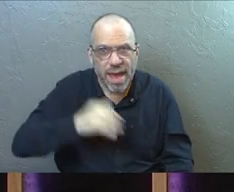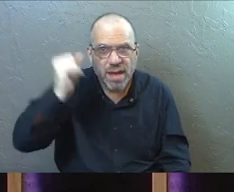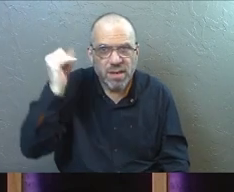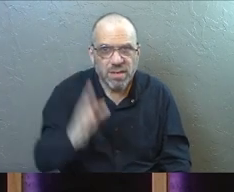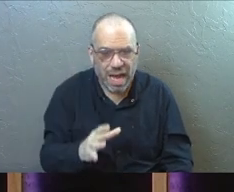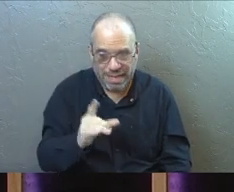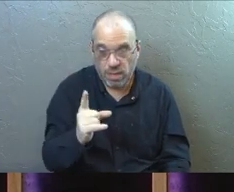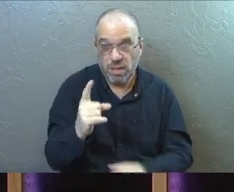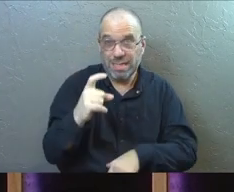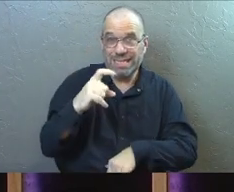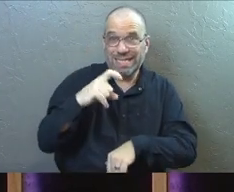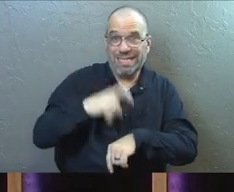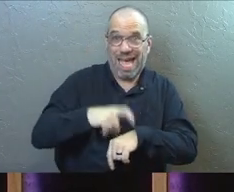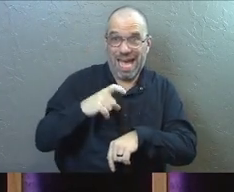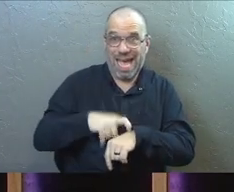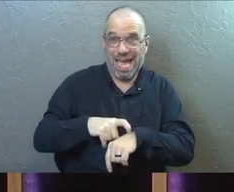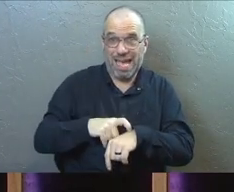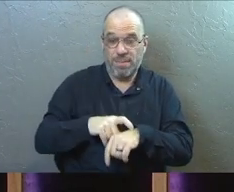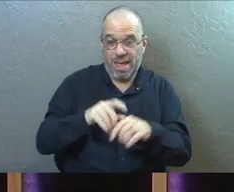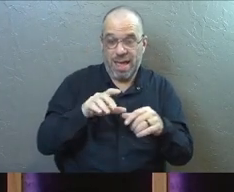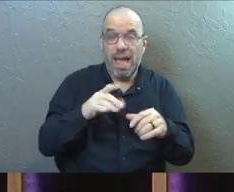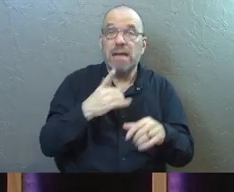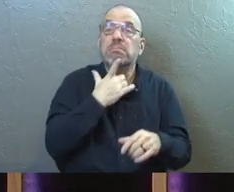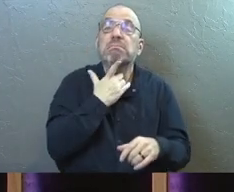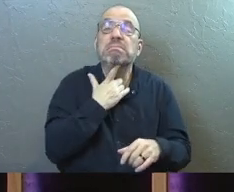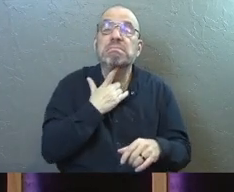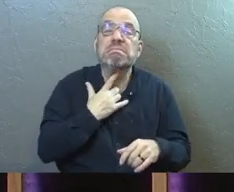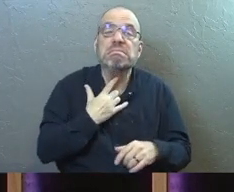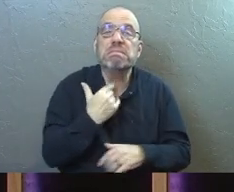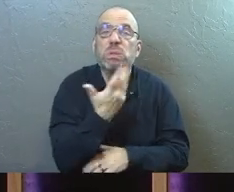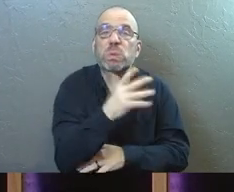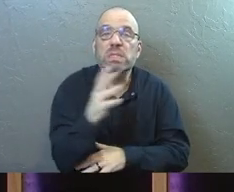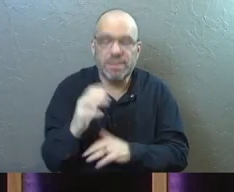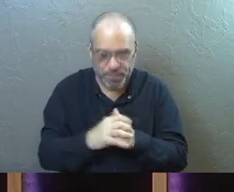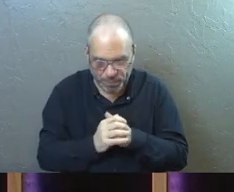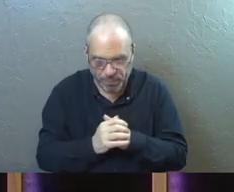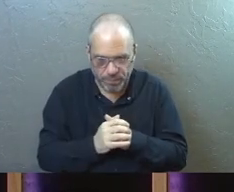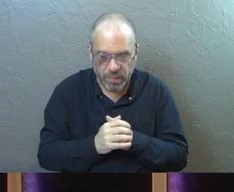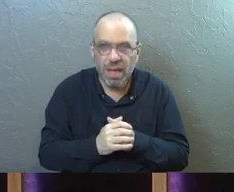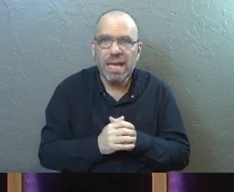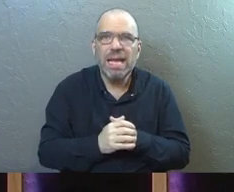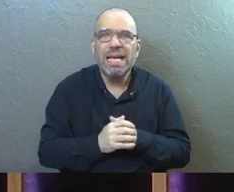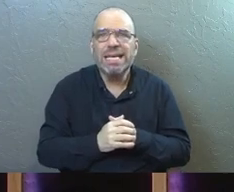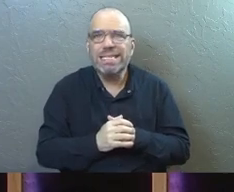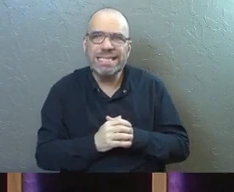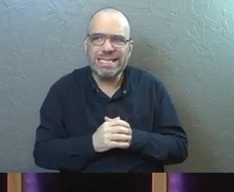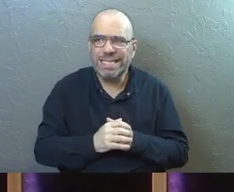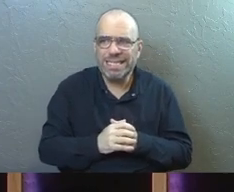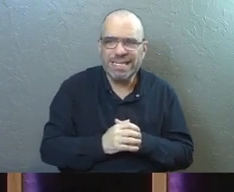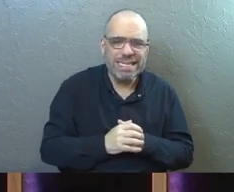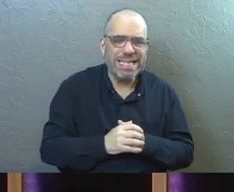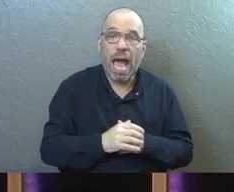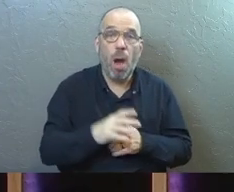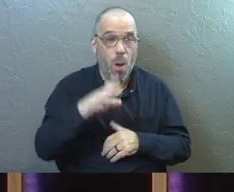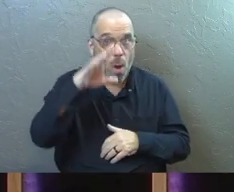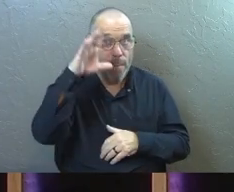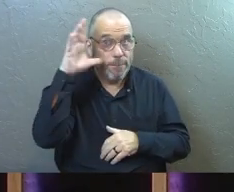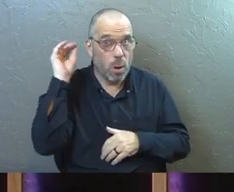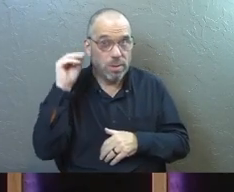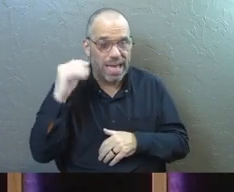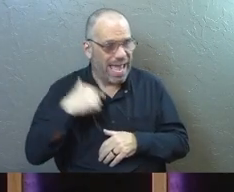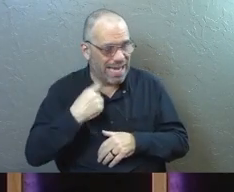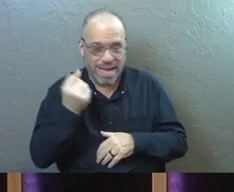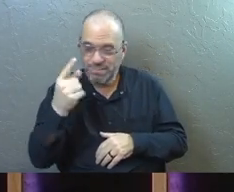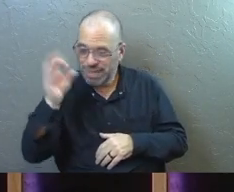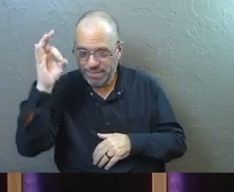And there's this moment and they're dying of thirst in the wilderness and he gets kind of ticked off at the people, which is a pastor.